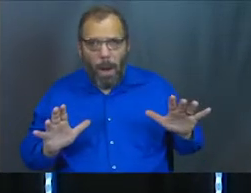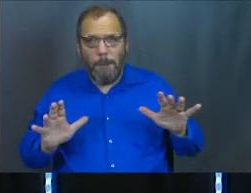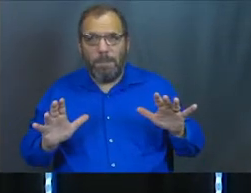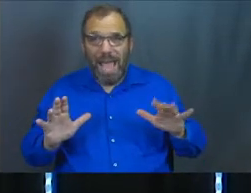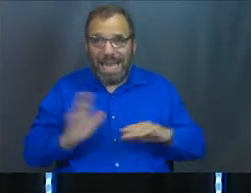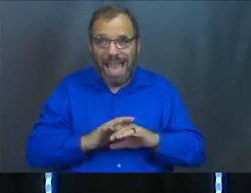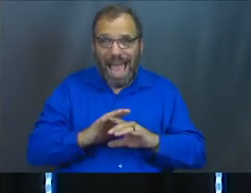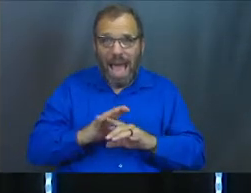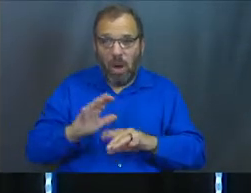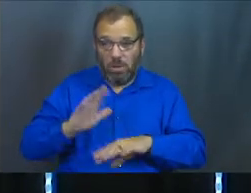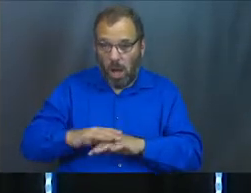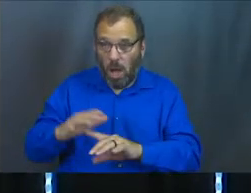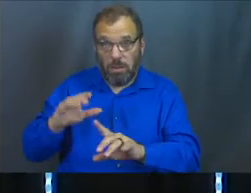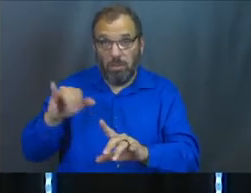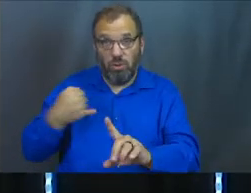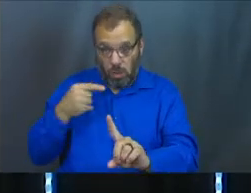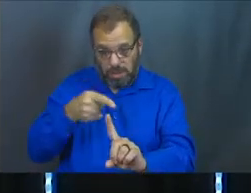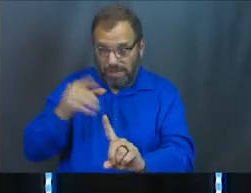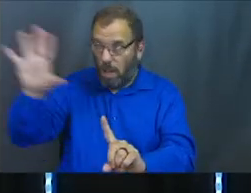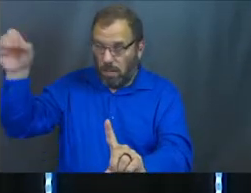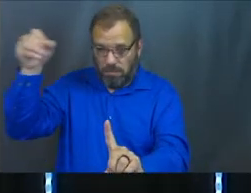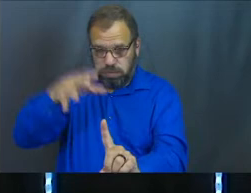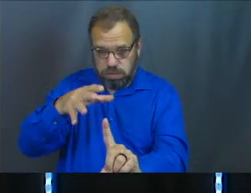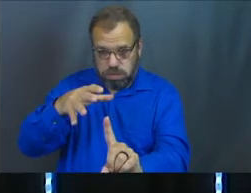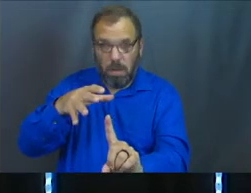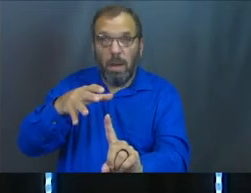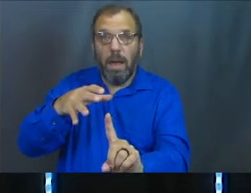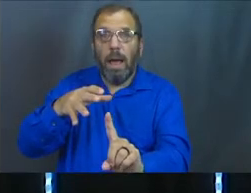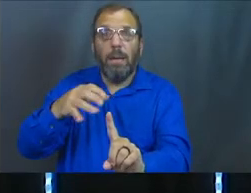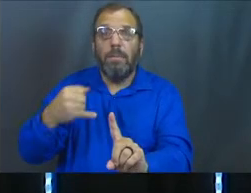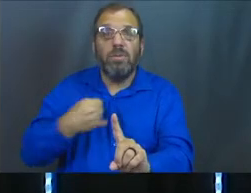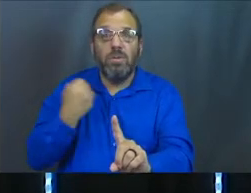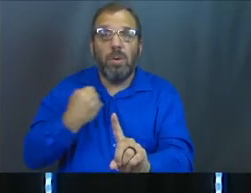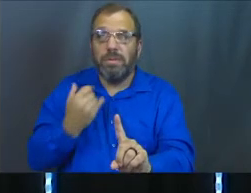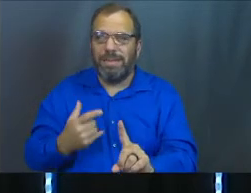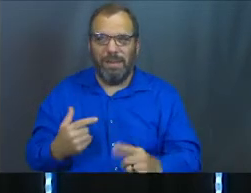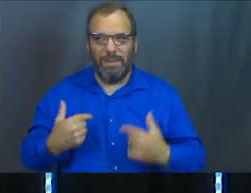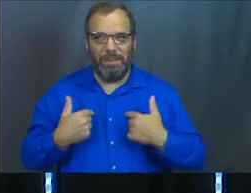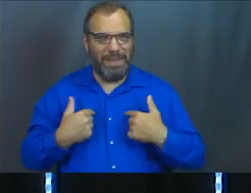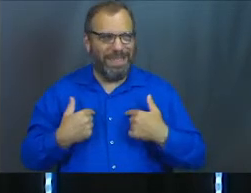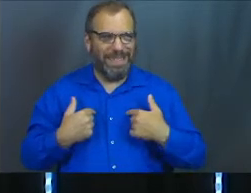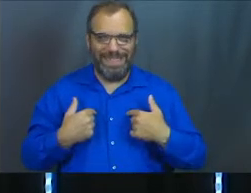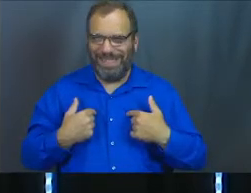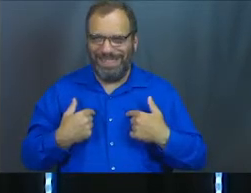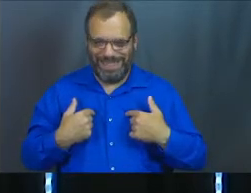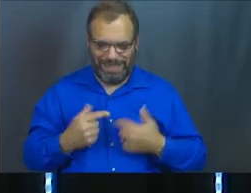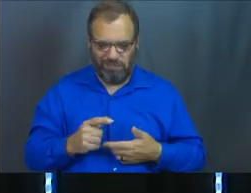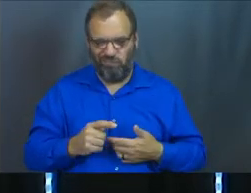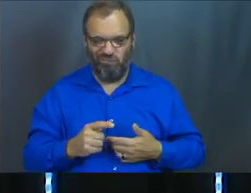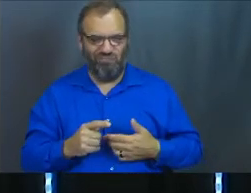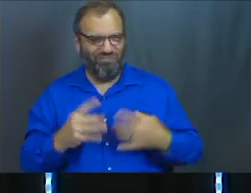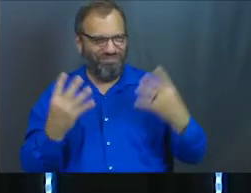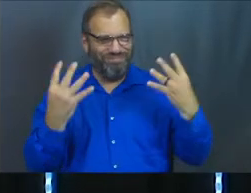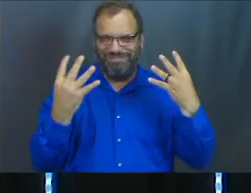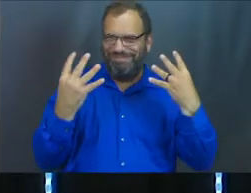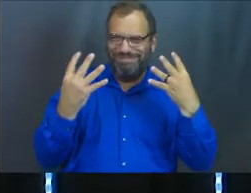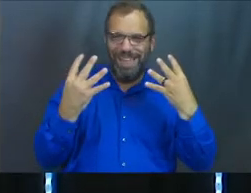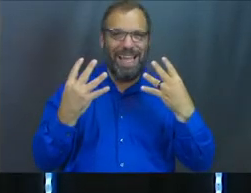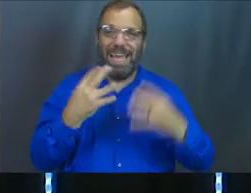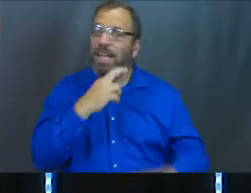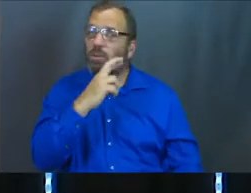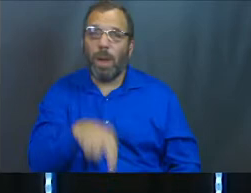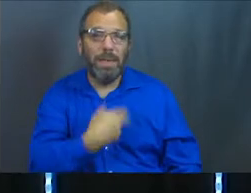finally the spotlight goes on him, and he doesn't plug his new book, does he? He doesn't plug his